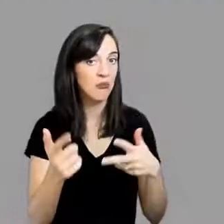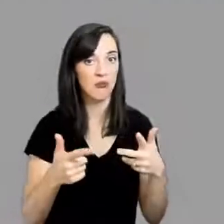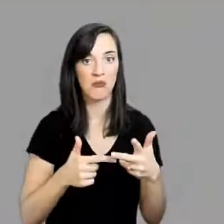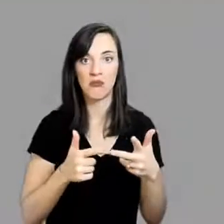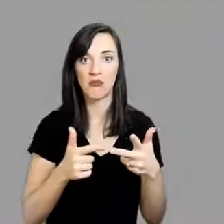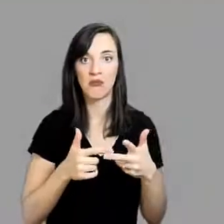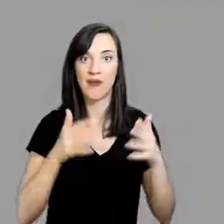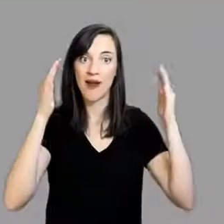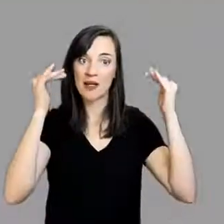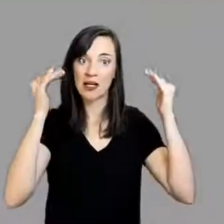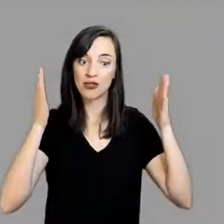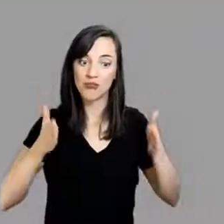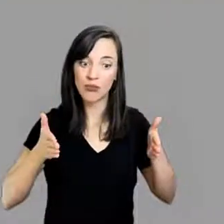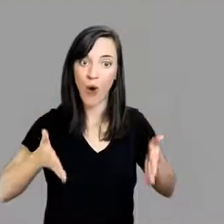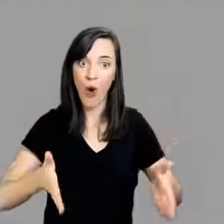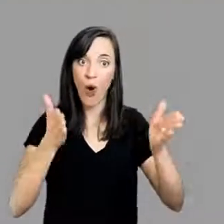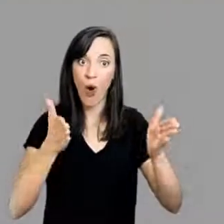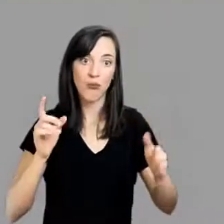are just a few ideas.